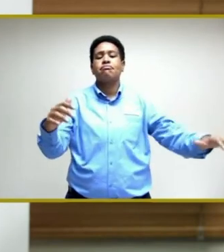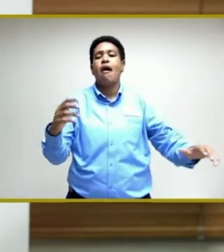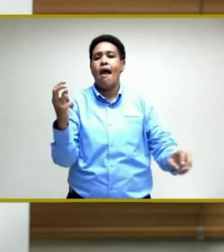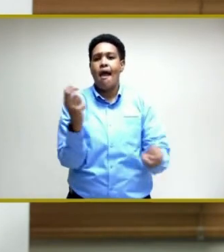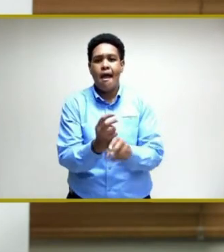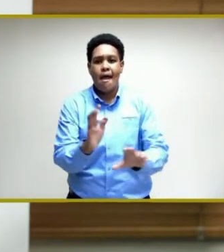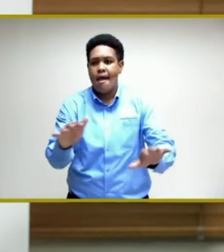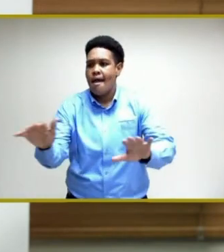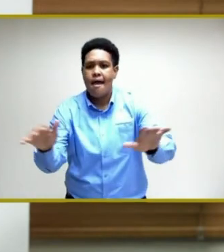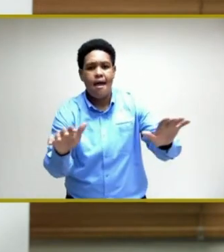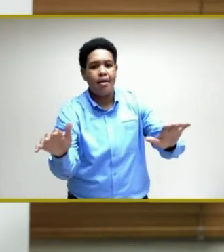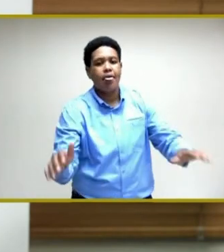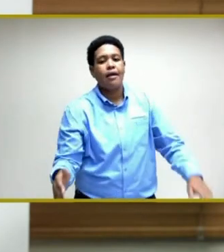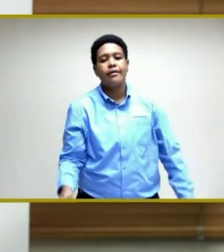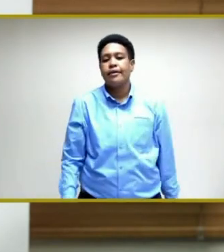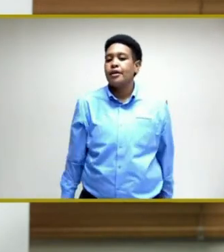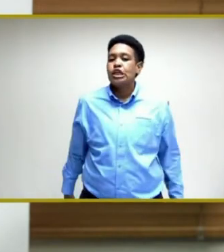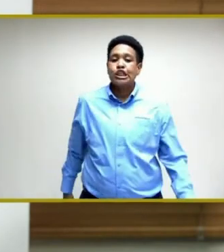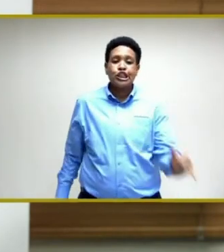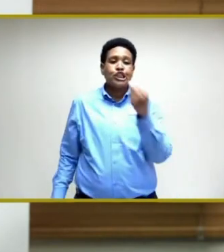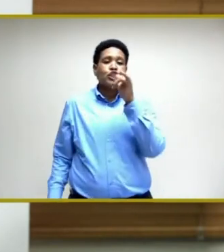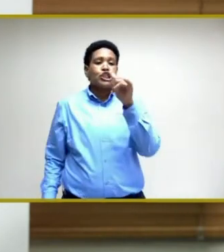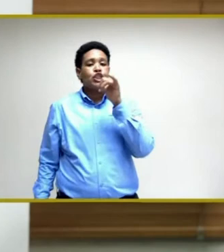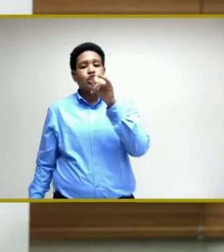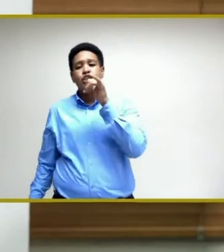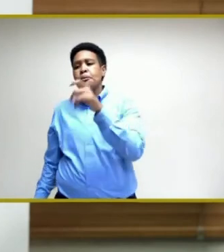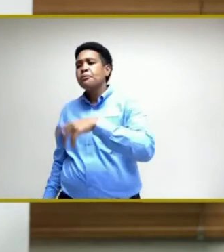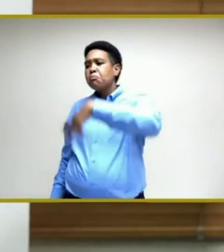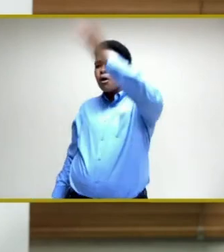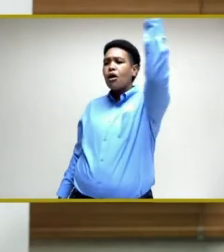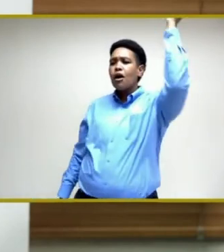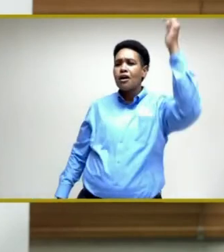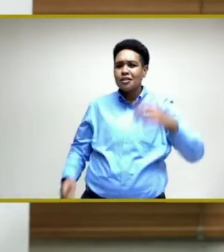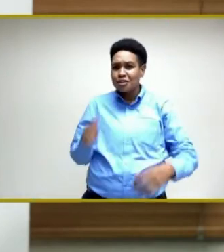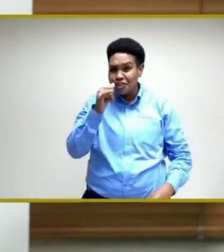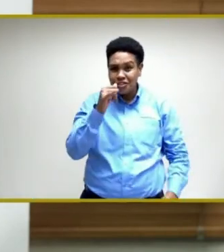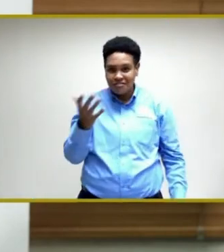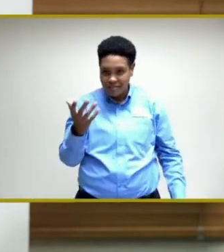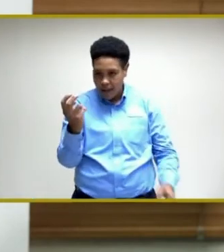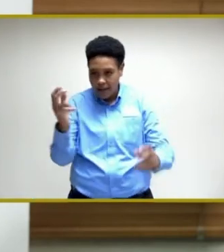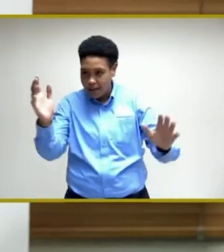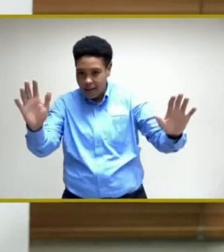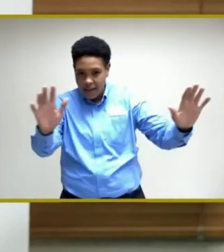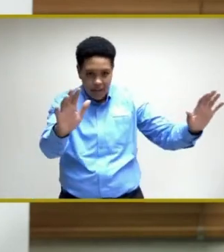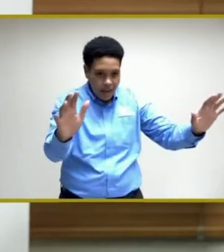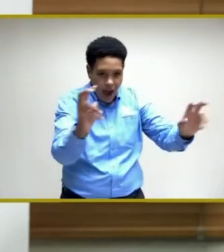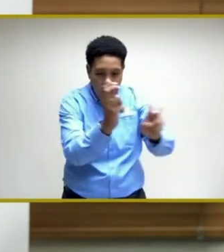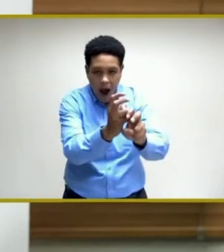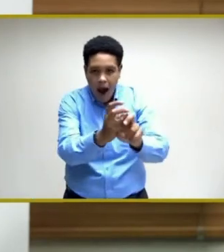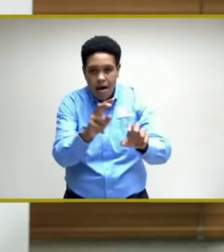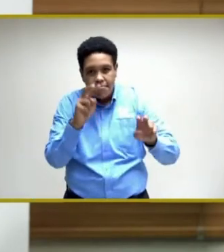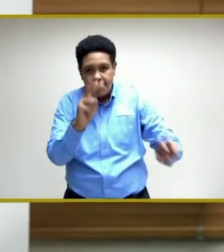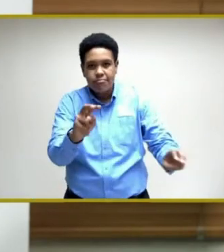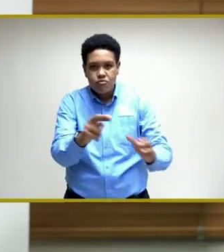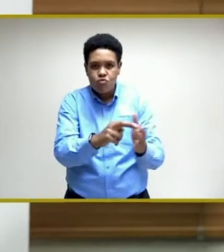where you have alcohol involved and, you know, the spirit of one form or the other.